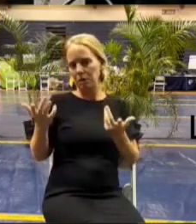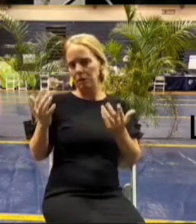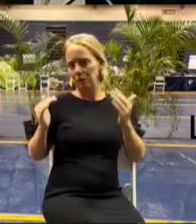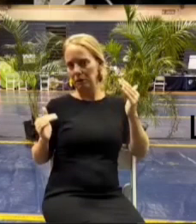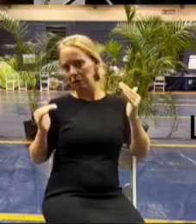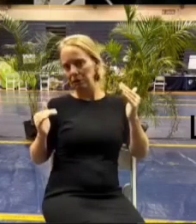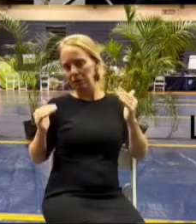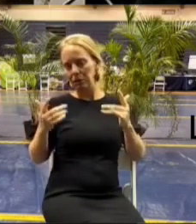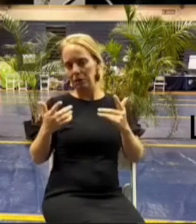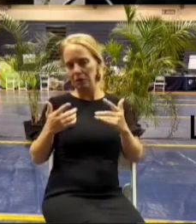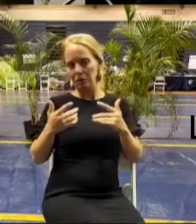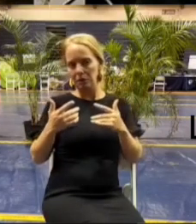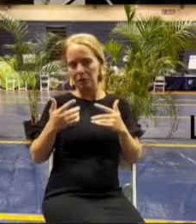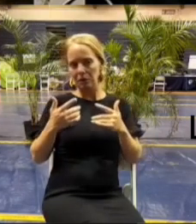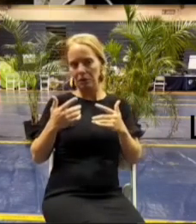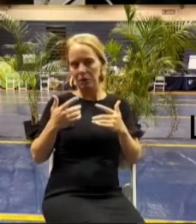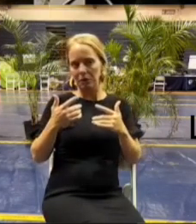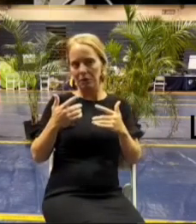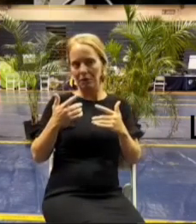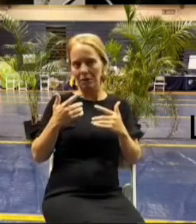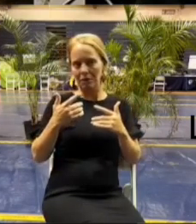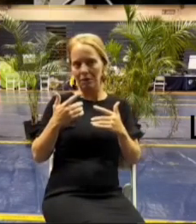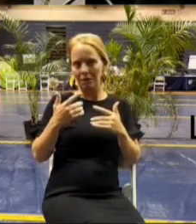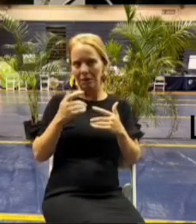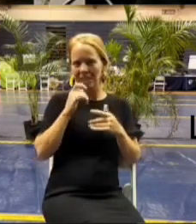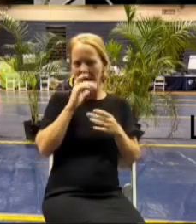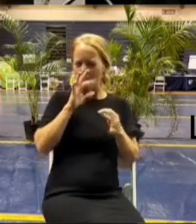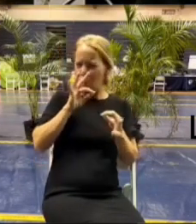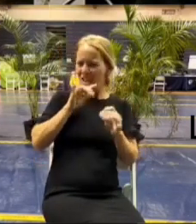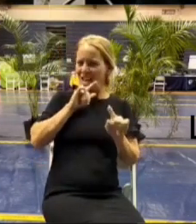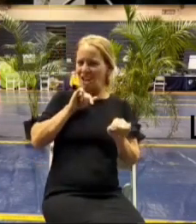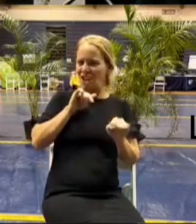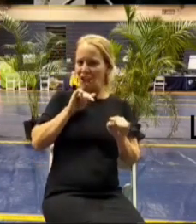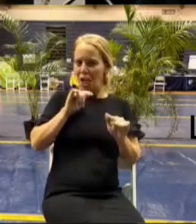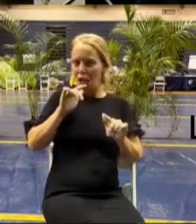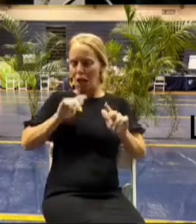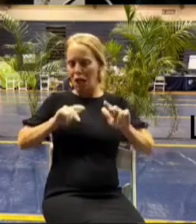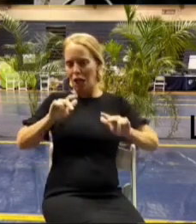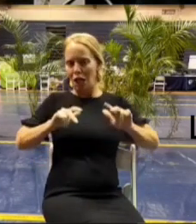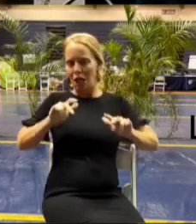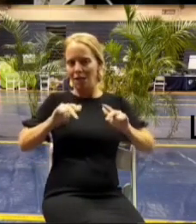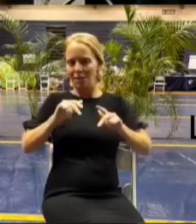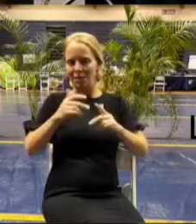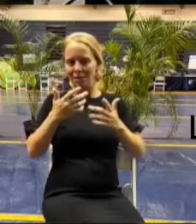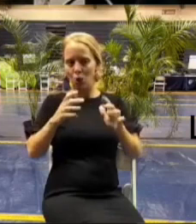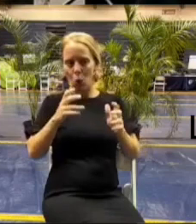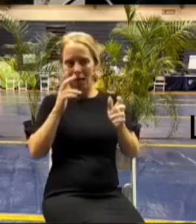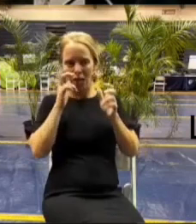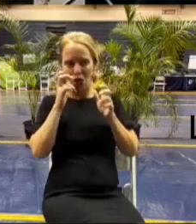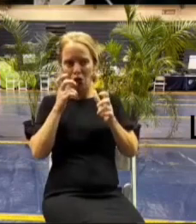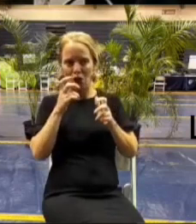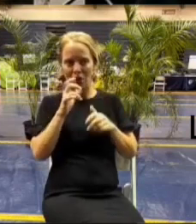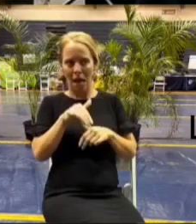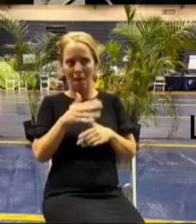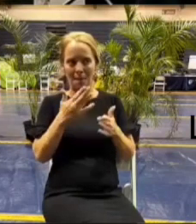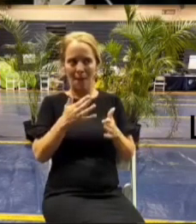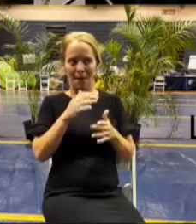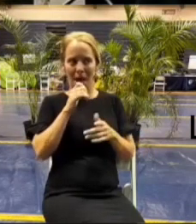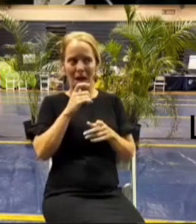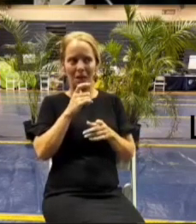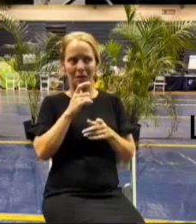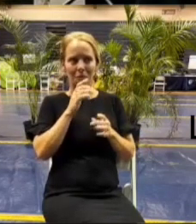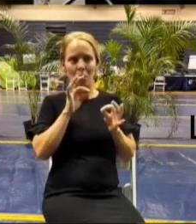i acknowledge it's not some of you it's not the perfect answer it's not what some of you want to hear we're doing everything we can